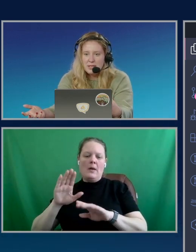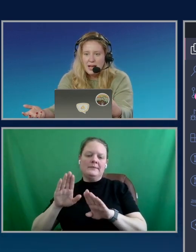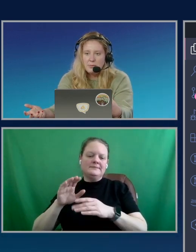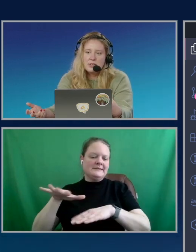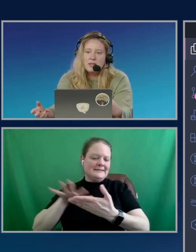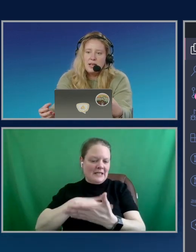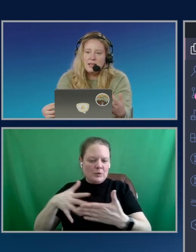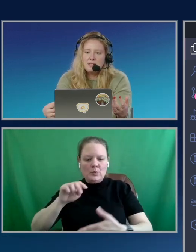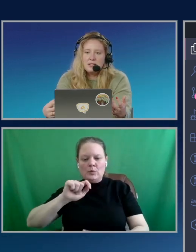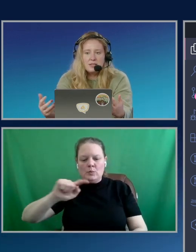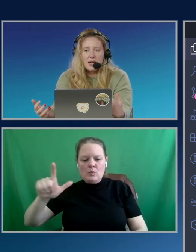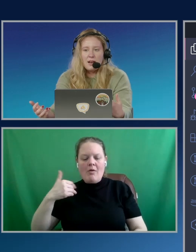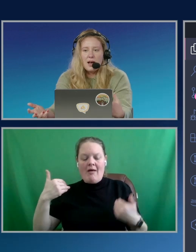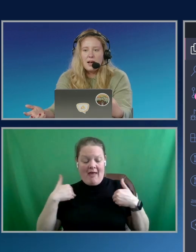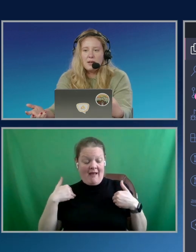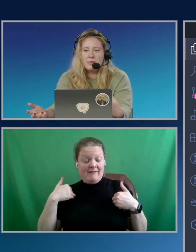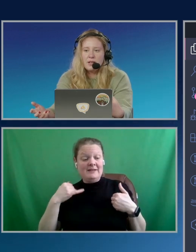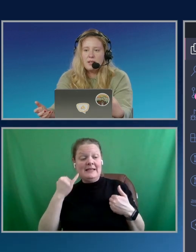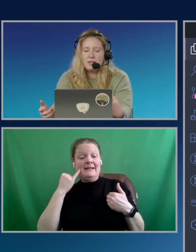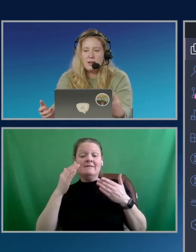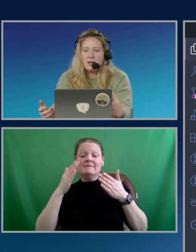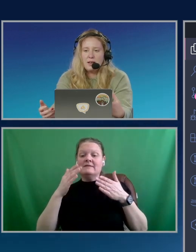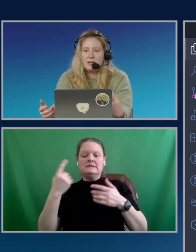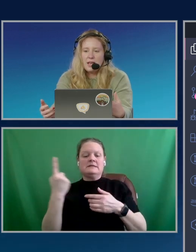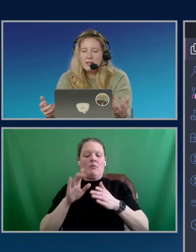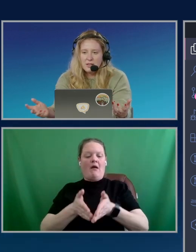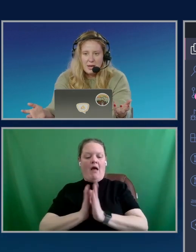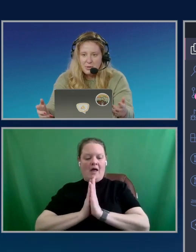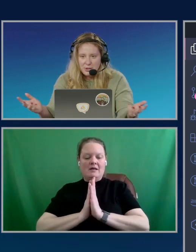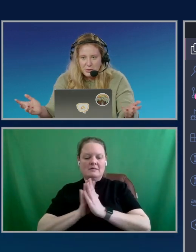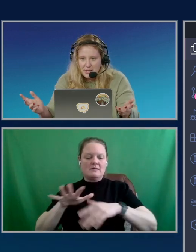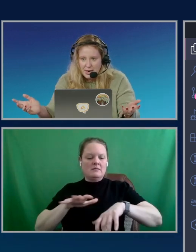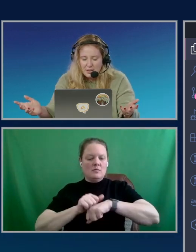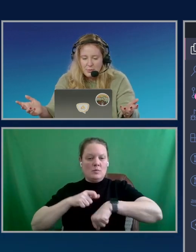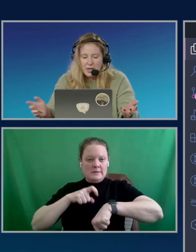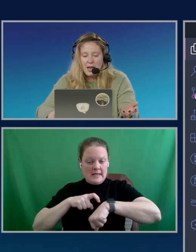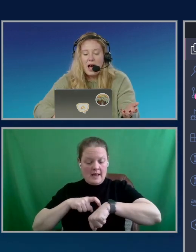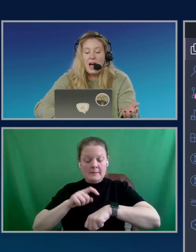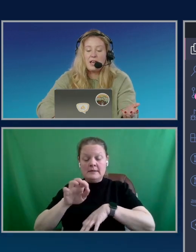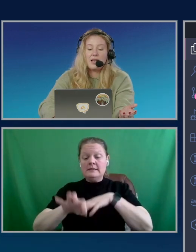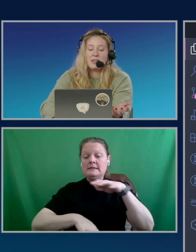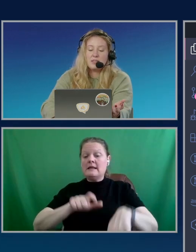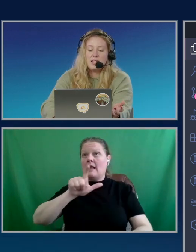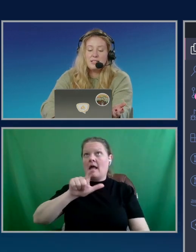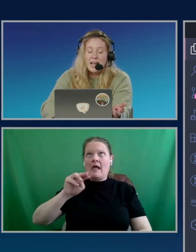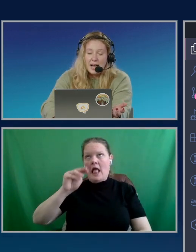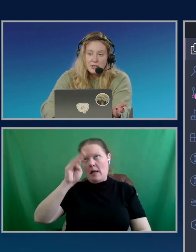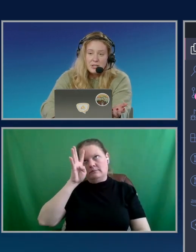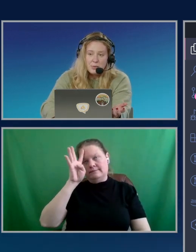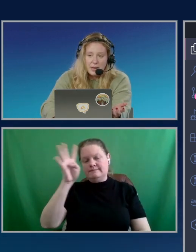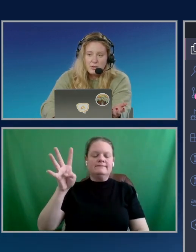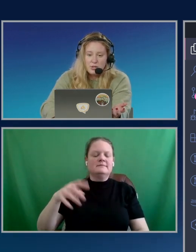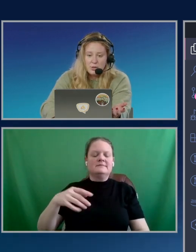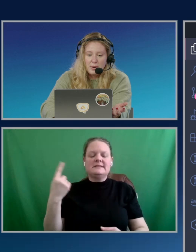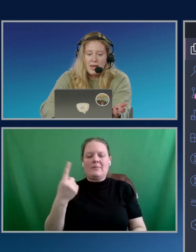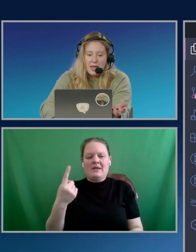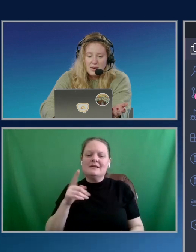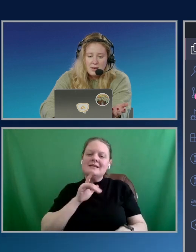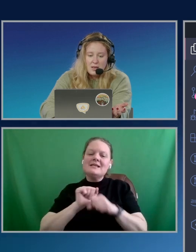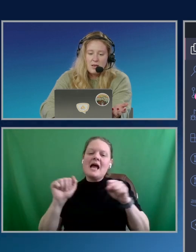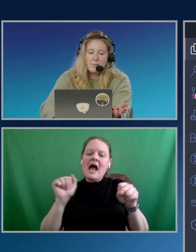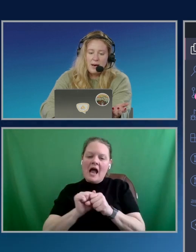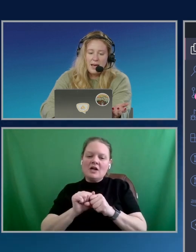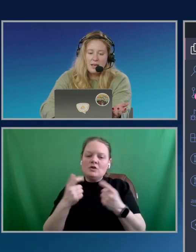about appointment times, instead of the LLM hallucinating something, it's actually going to